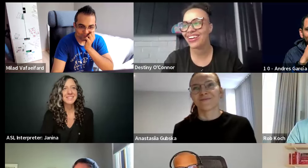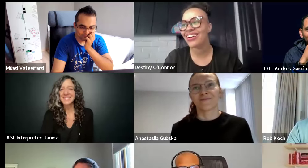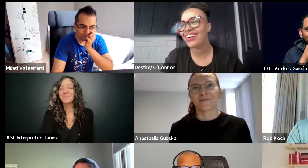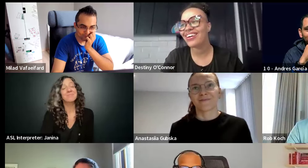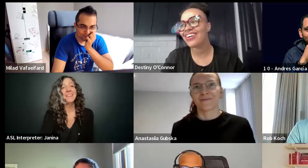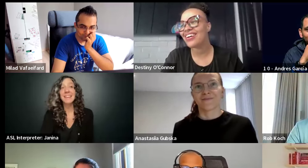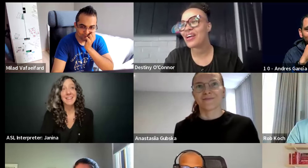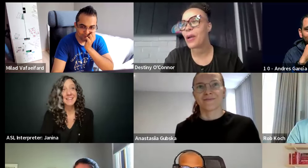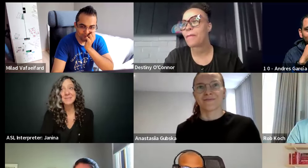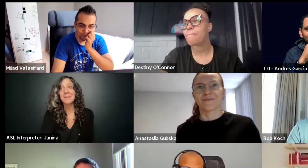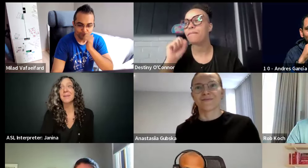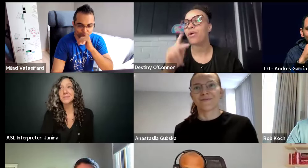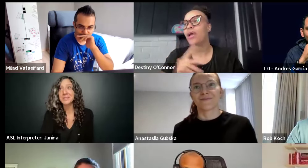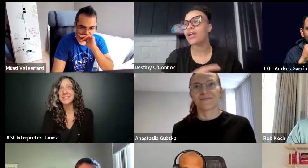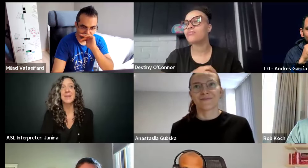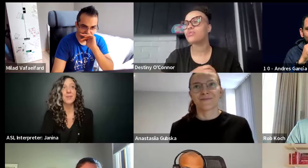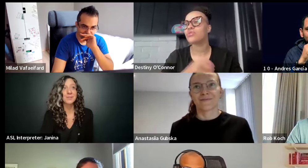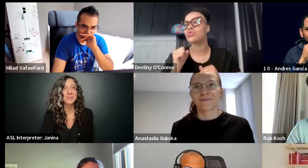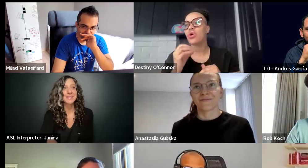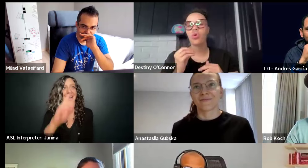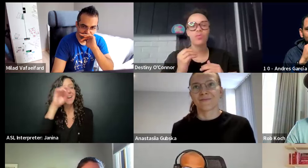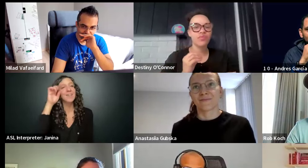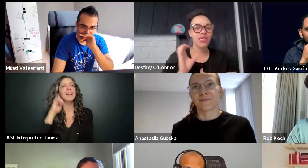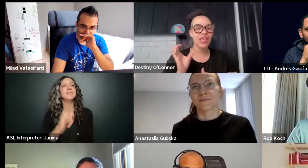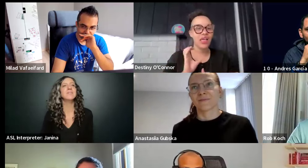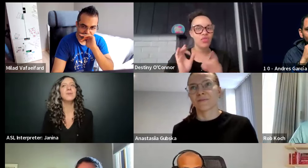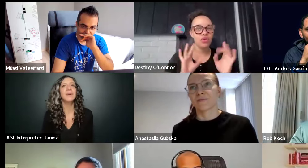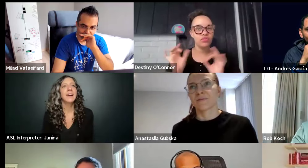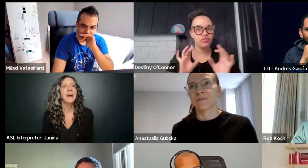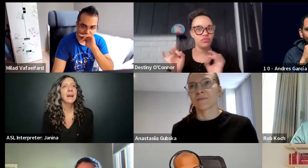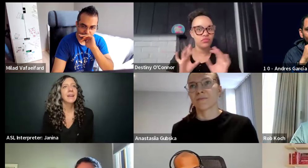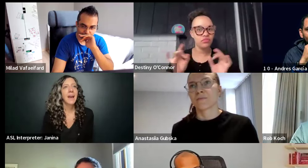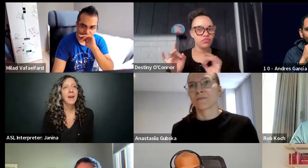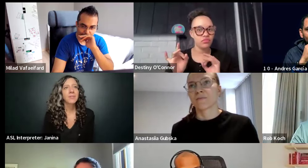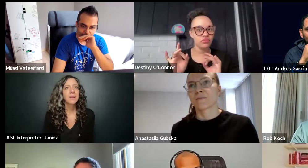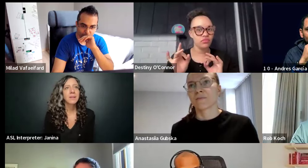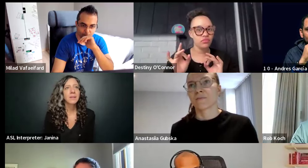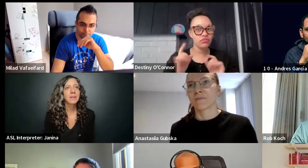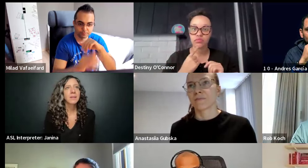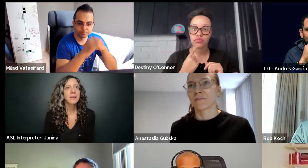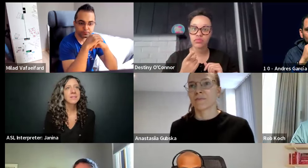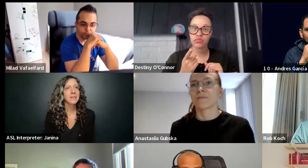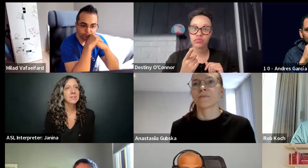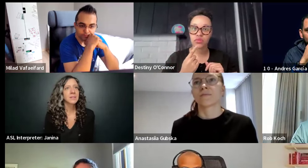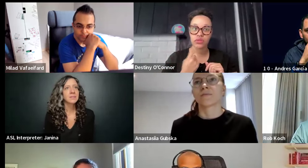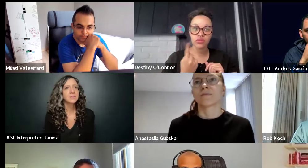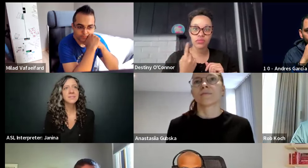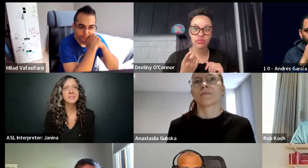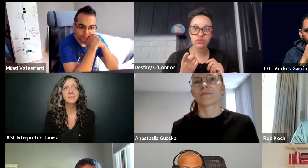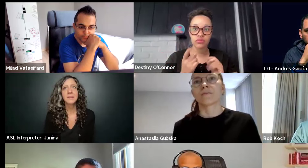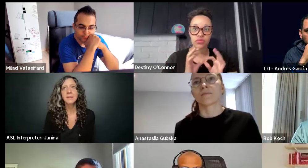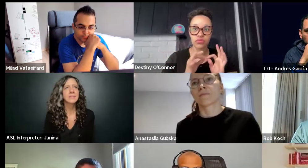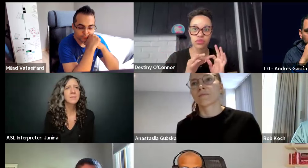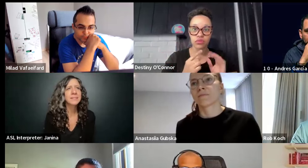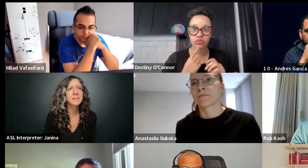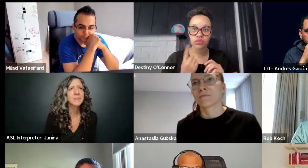regulars? Doesn't matter. It's good to see all of you today. All right. So Catherine, Anastasia, did you